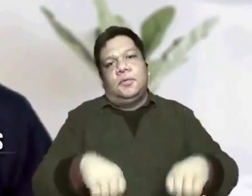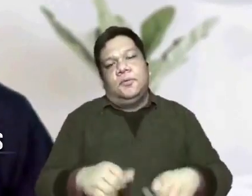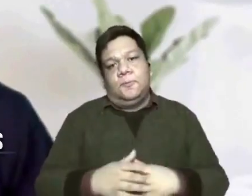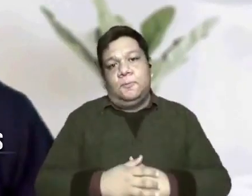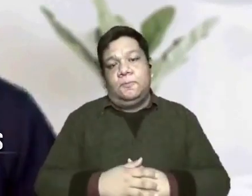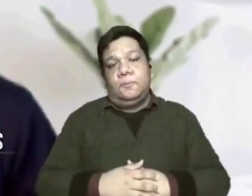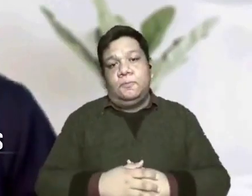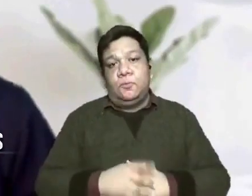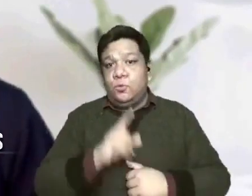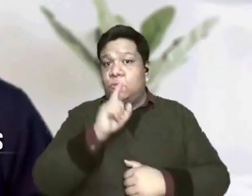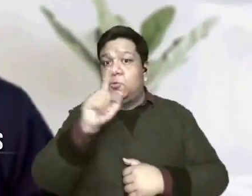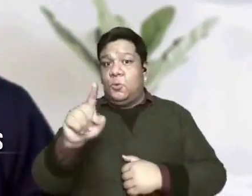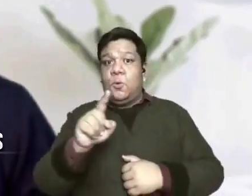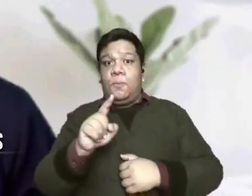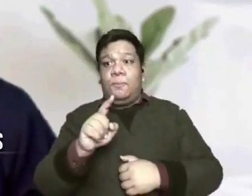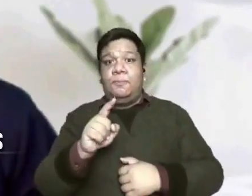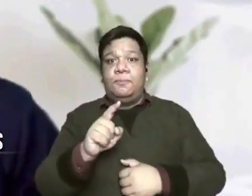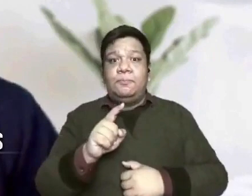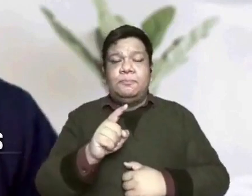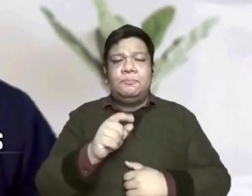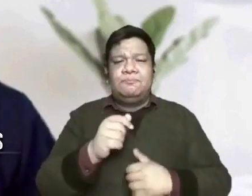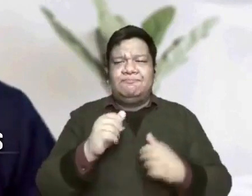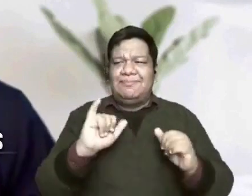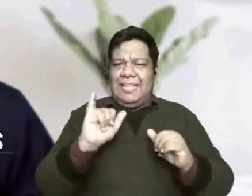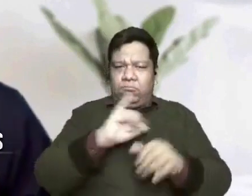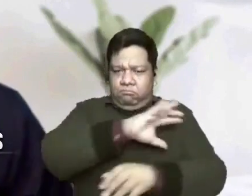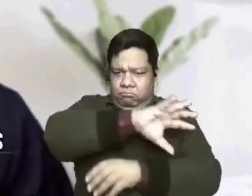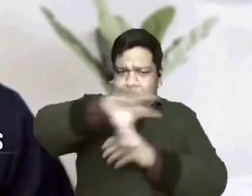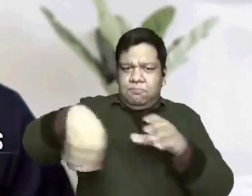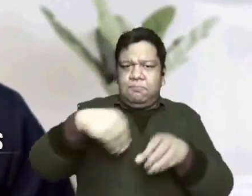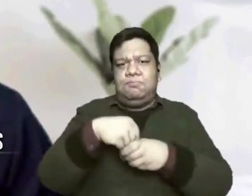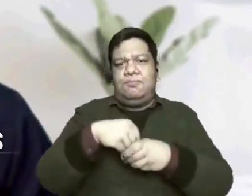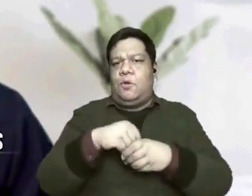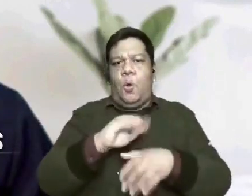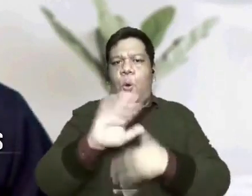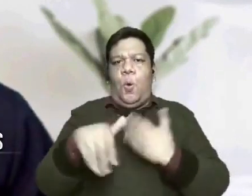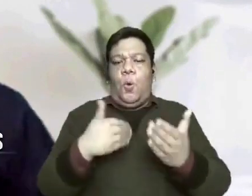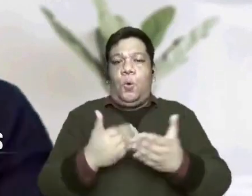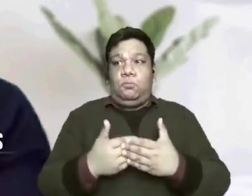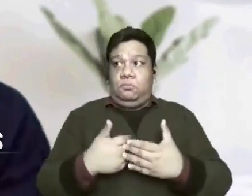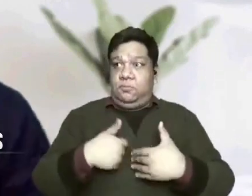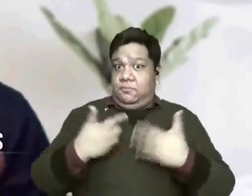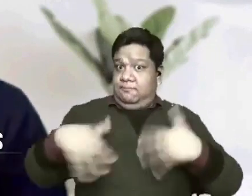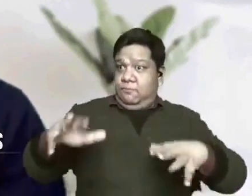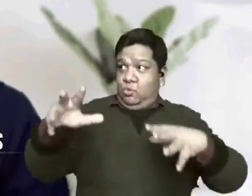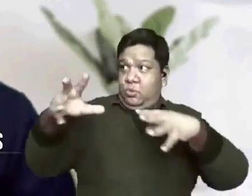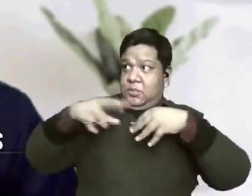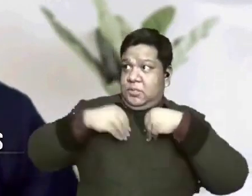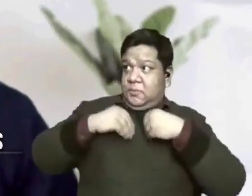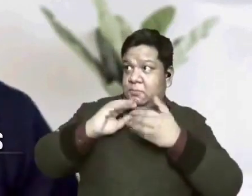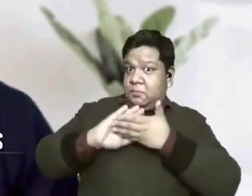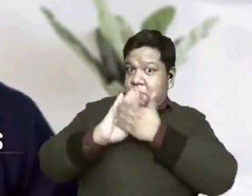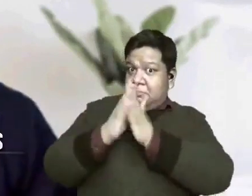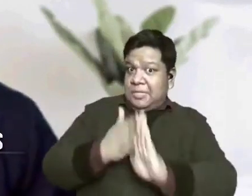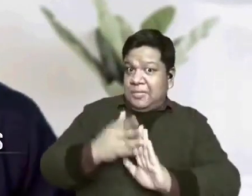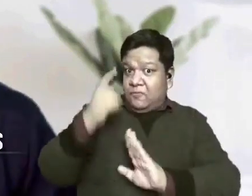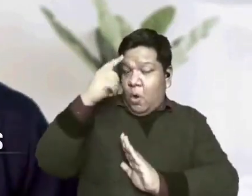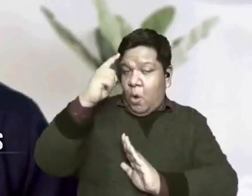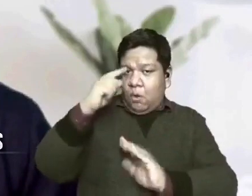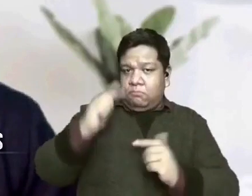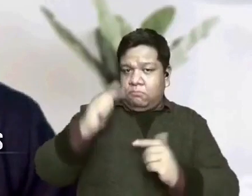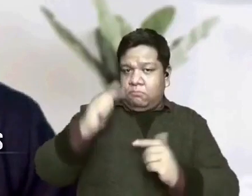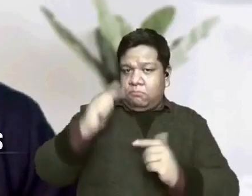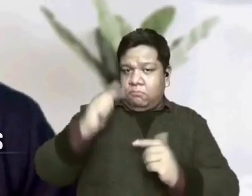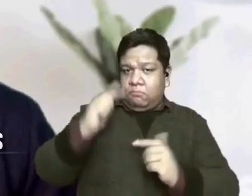in essence it is like a package deal tumanggap ka ng kapayapaan upang